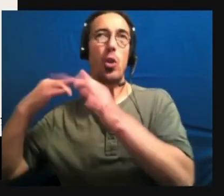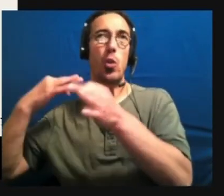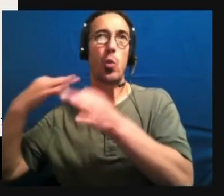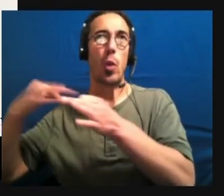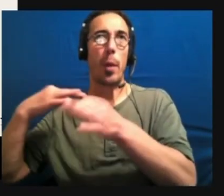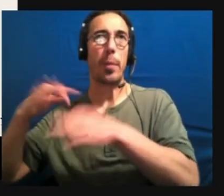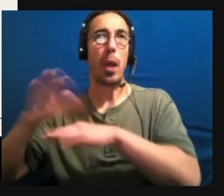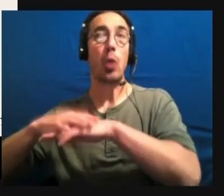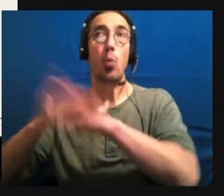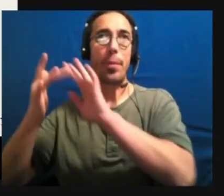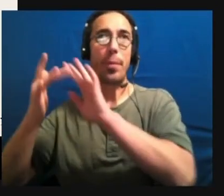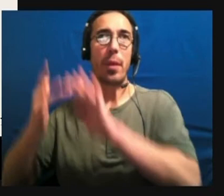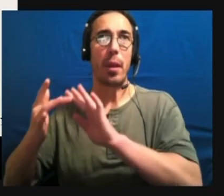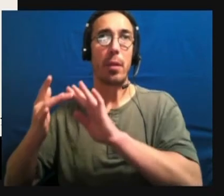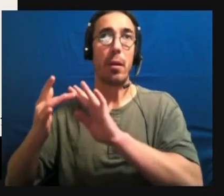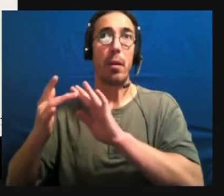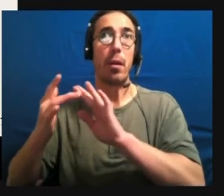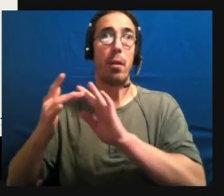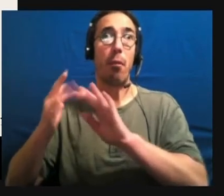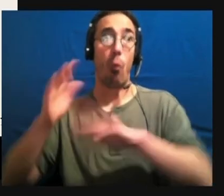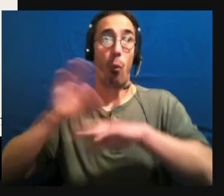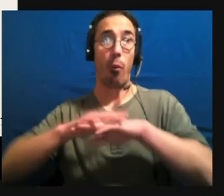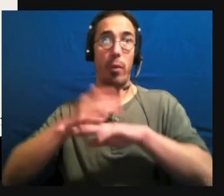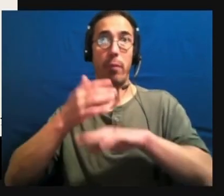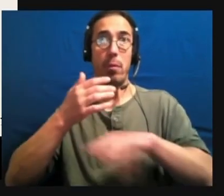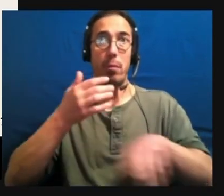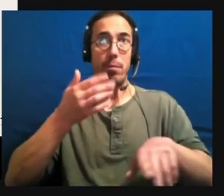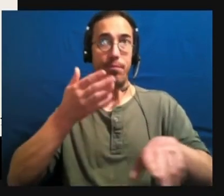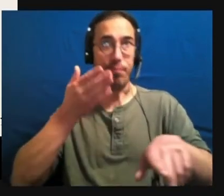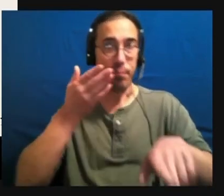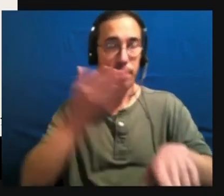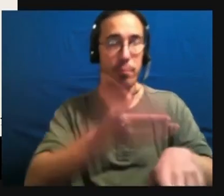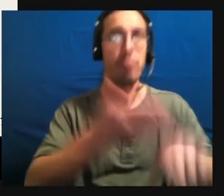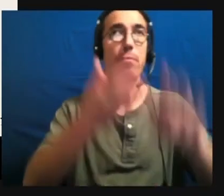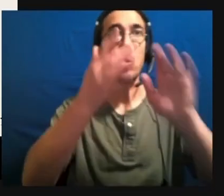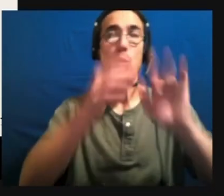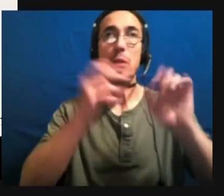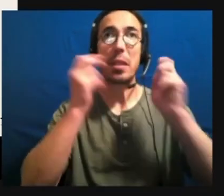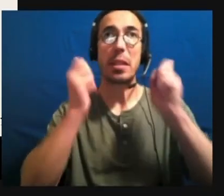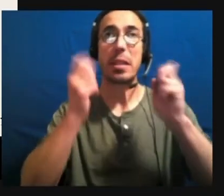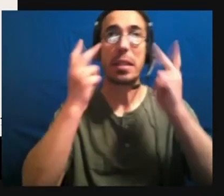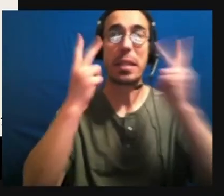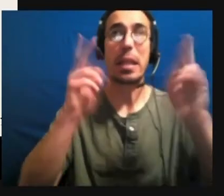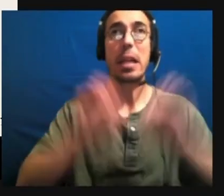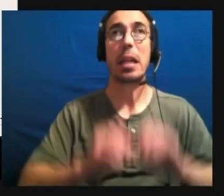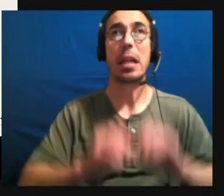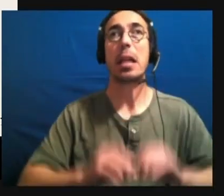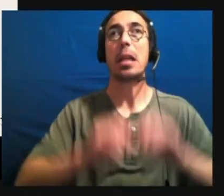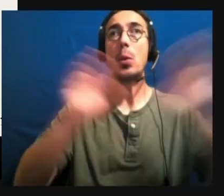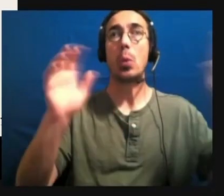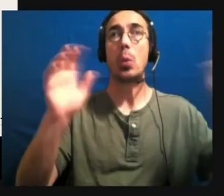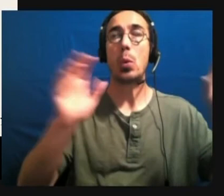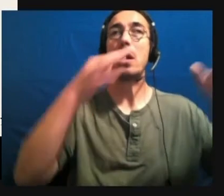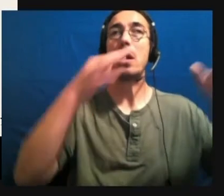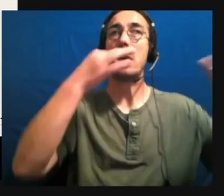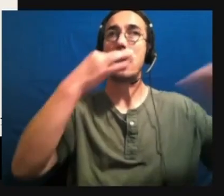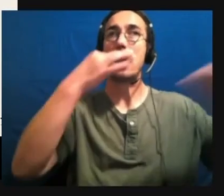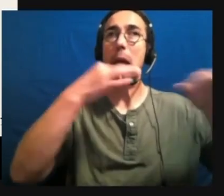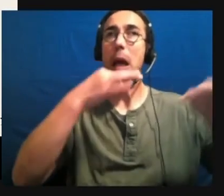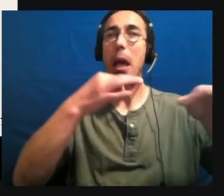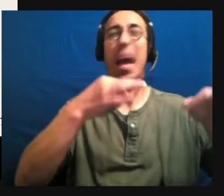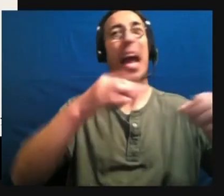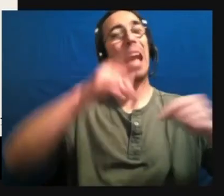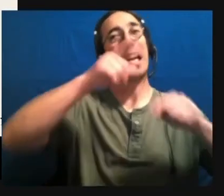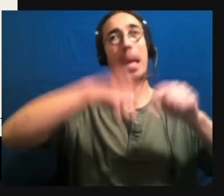her website, which is listed right there, um, to get a very clear, but much longer than I have time for,